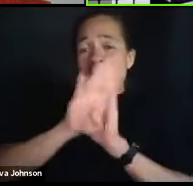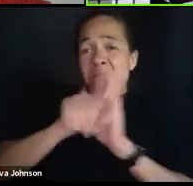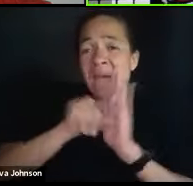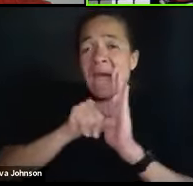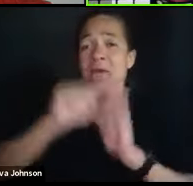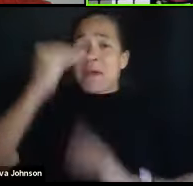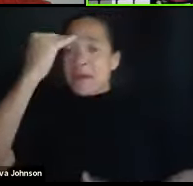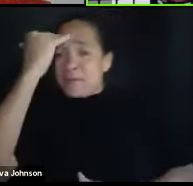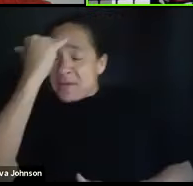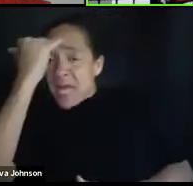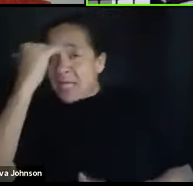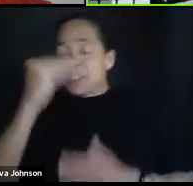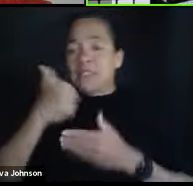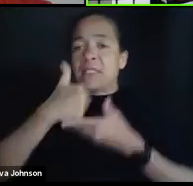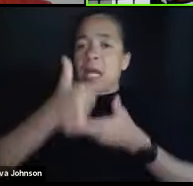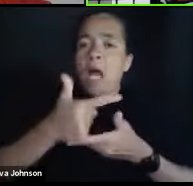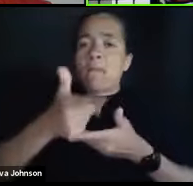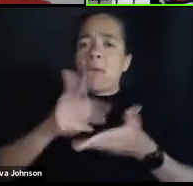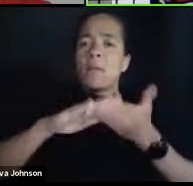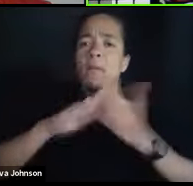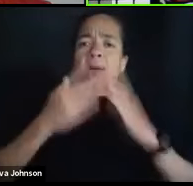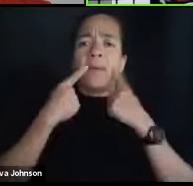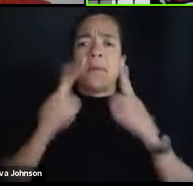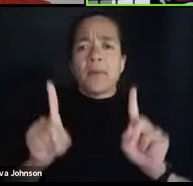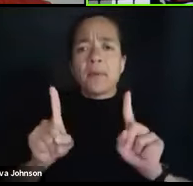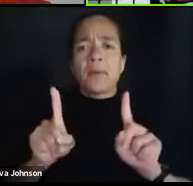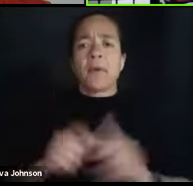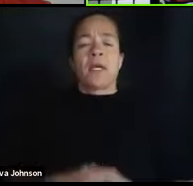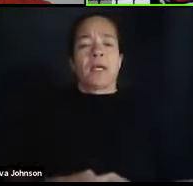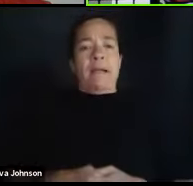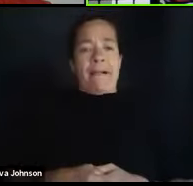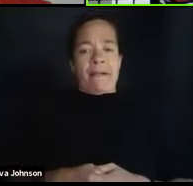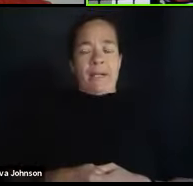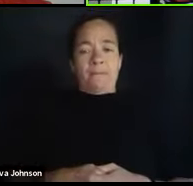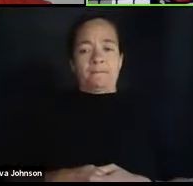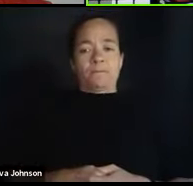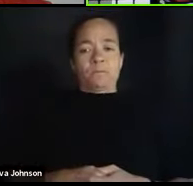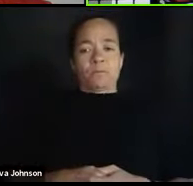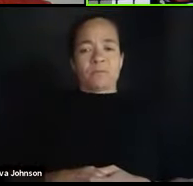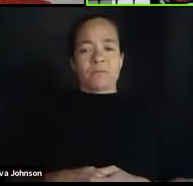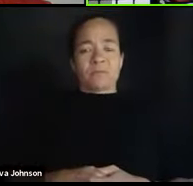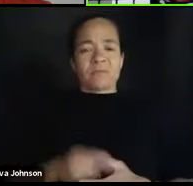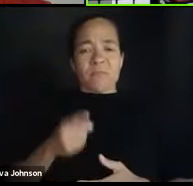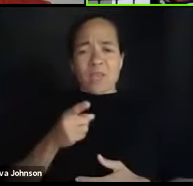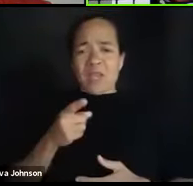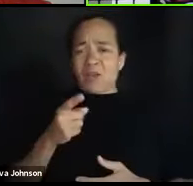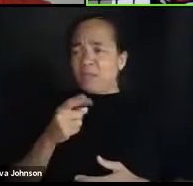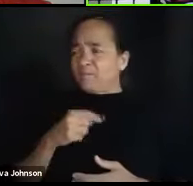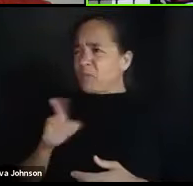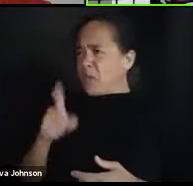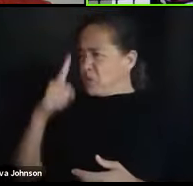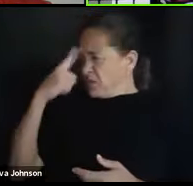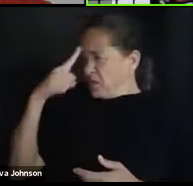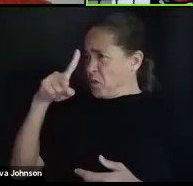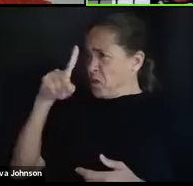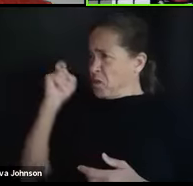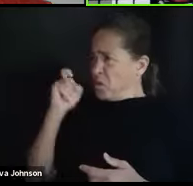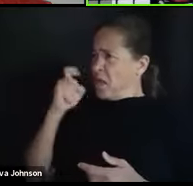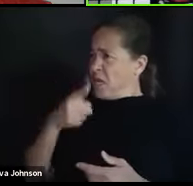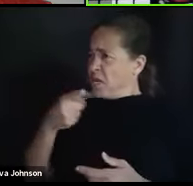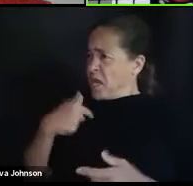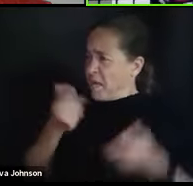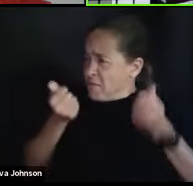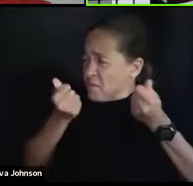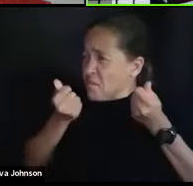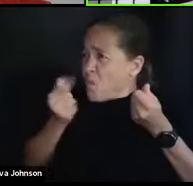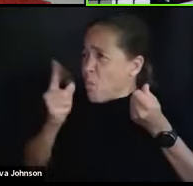help you succeed. Now, you say, wow, she just said that she has hundreds of students in her